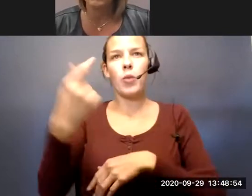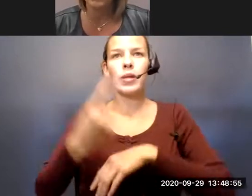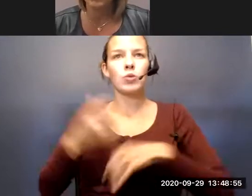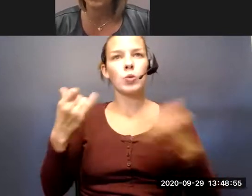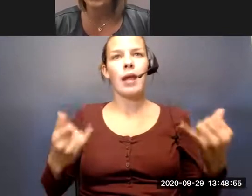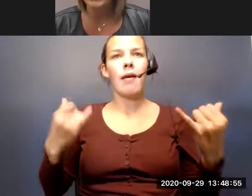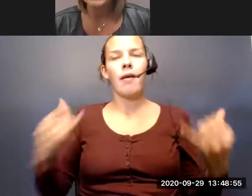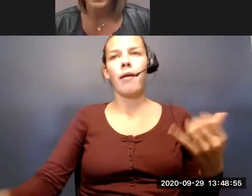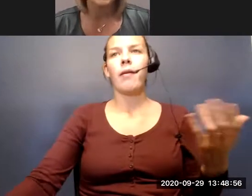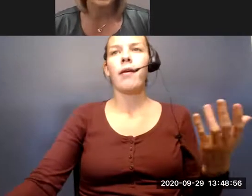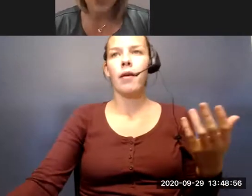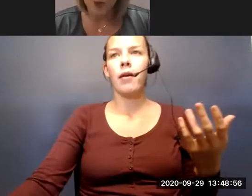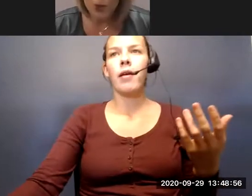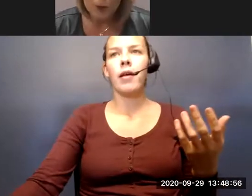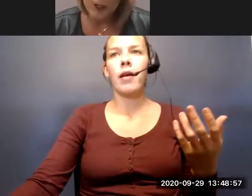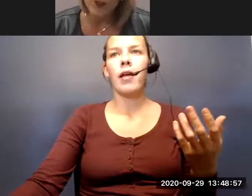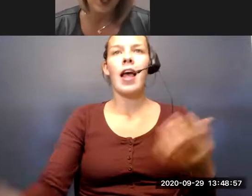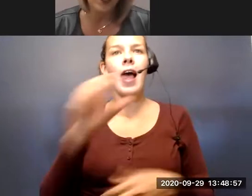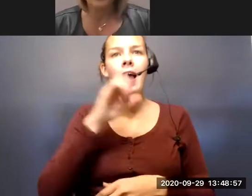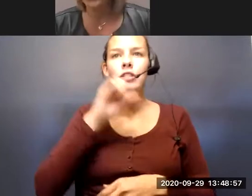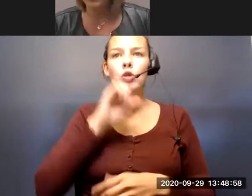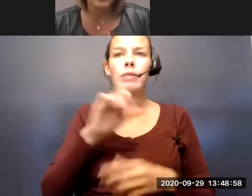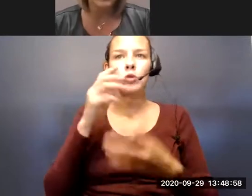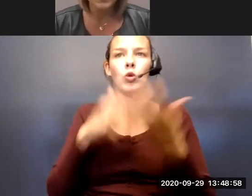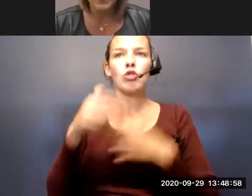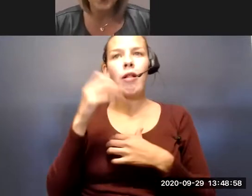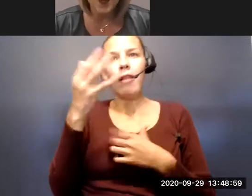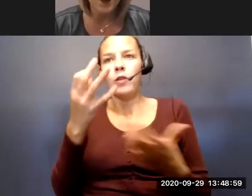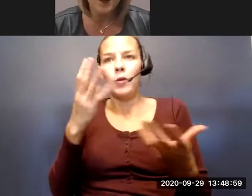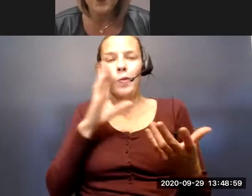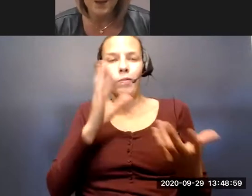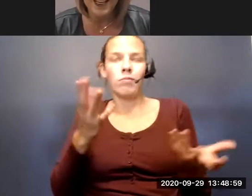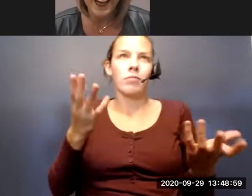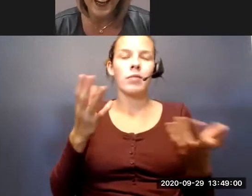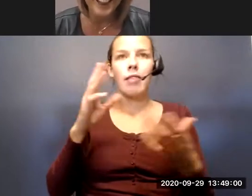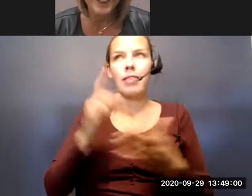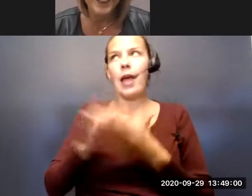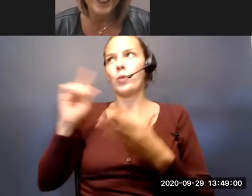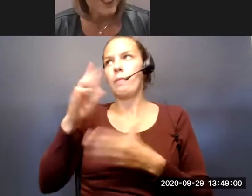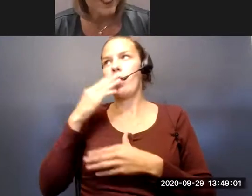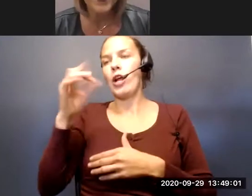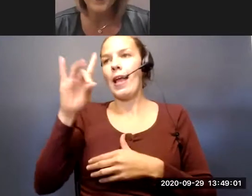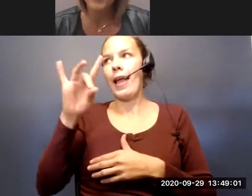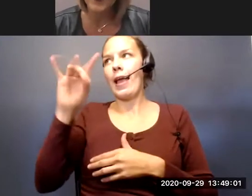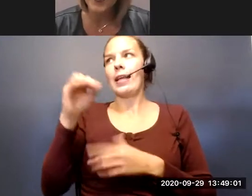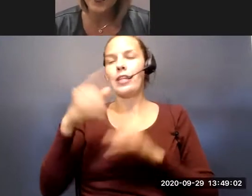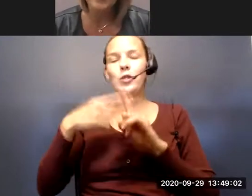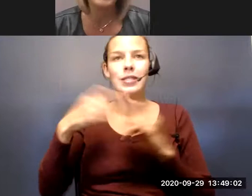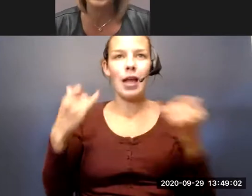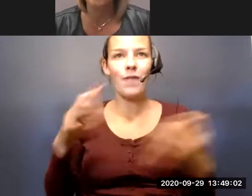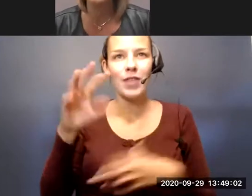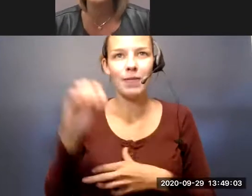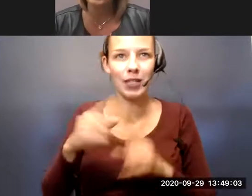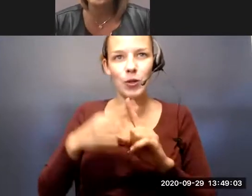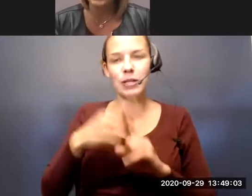drive-through ice cream social, if you will. I wish we would have done this last week when it was maybe 80 and 85 degrees, not 50 degrees.